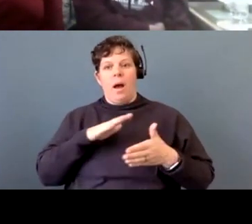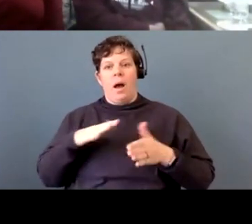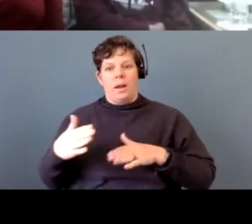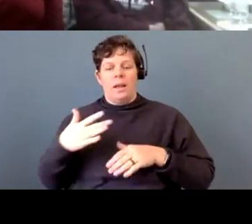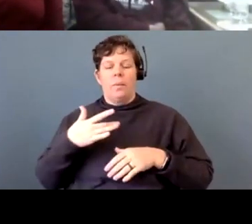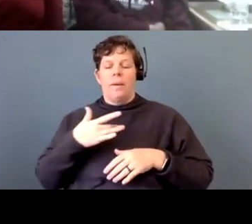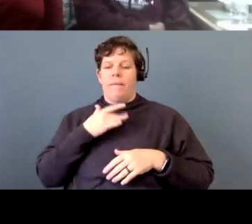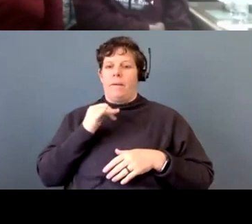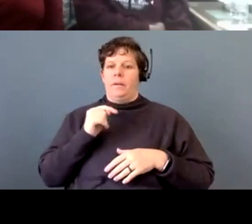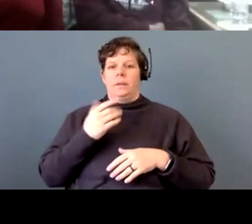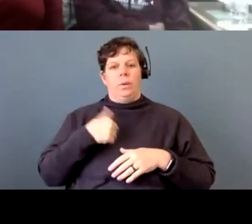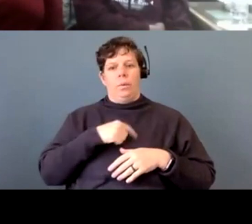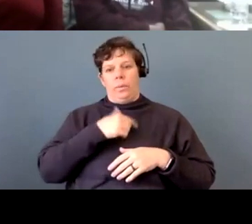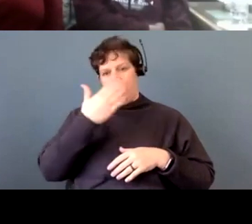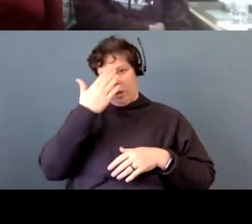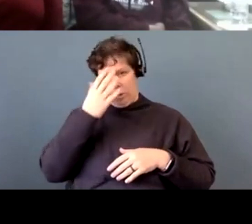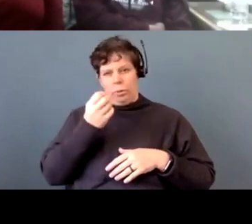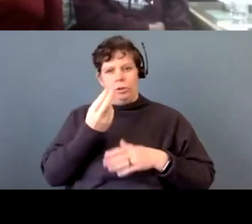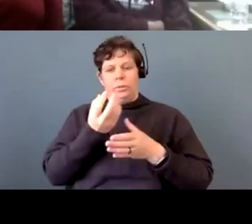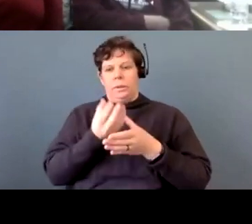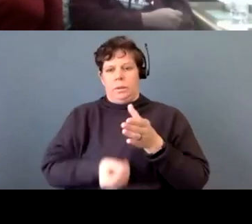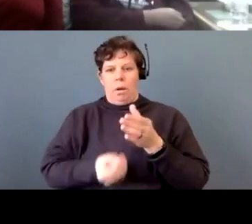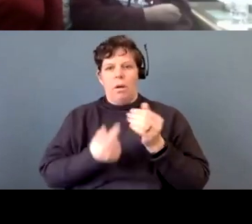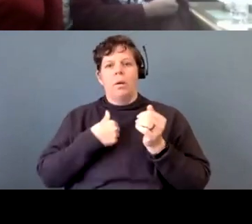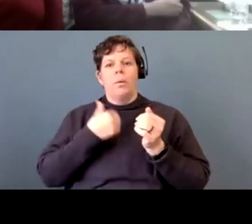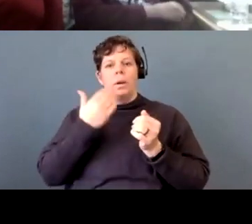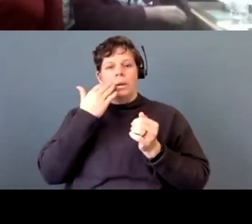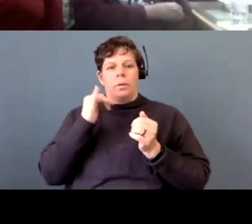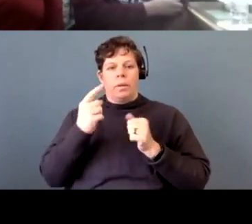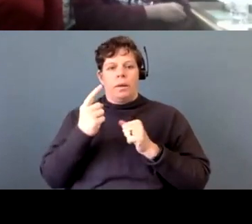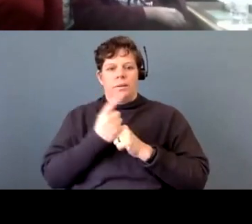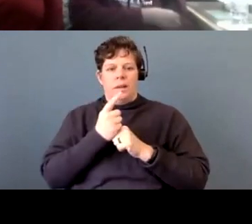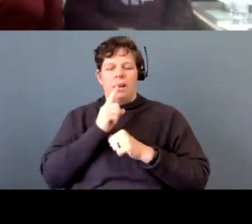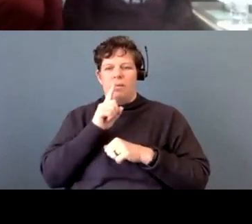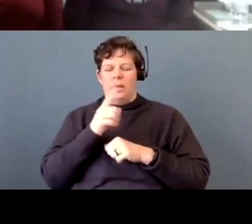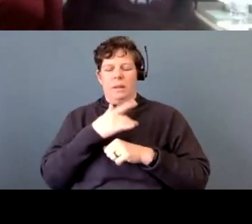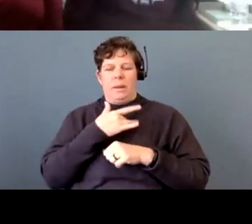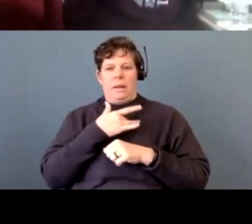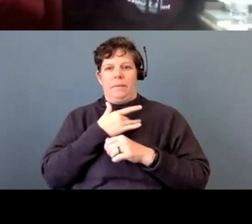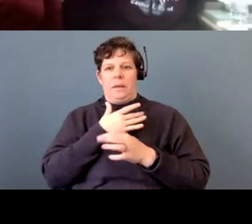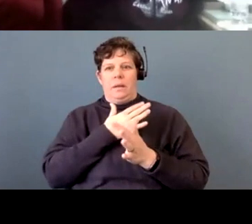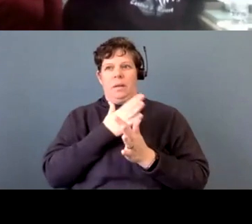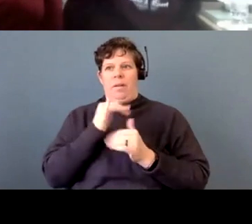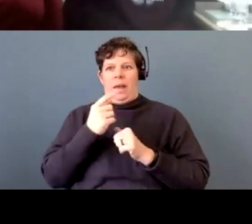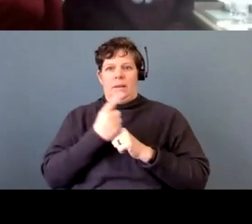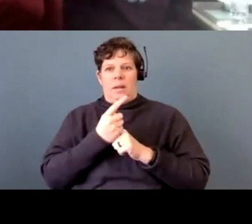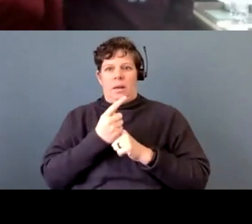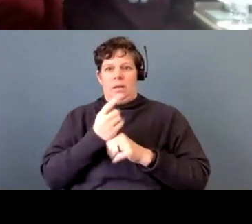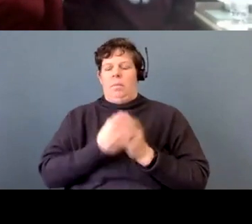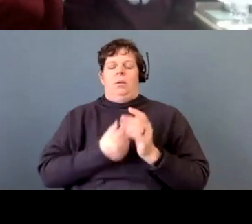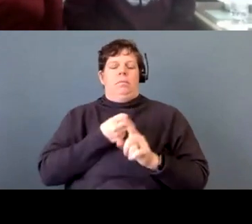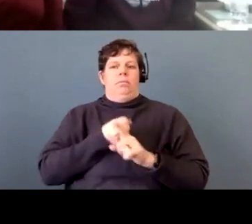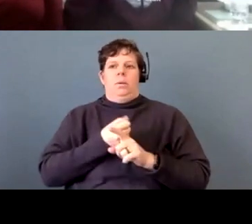We knew she was gone. We knew the day we could really, we could feel it that day. We knew. And,